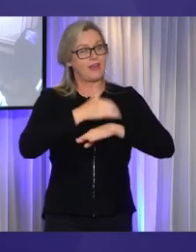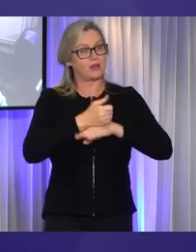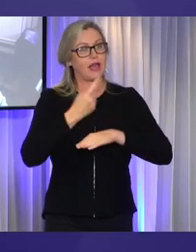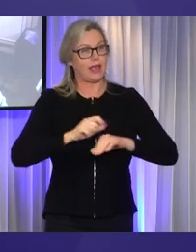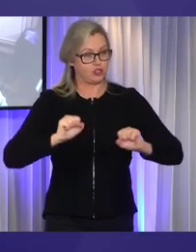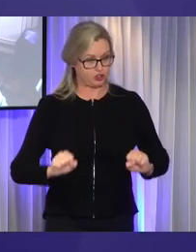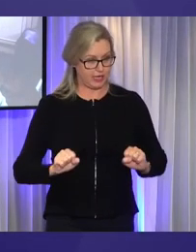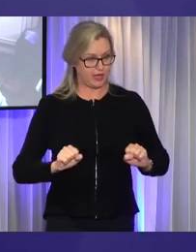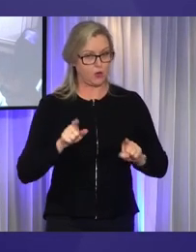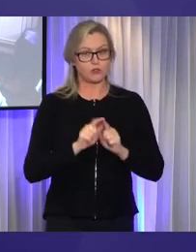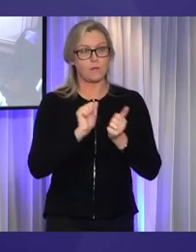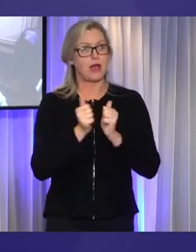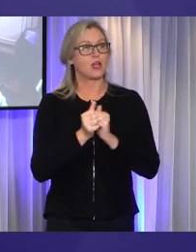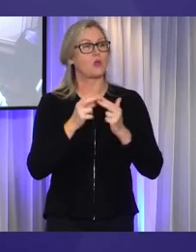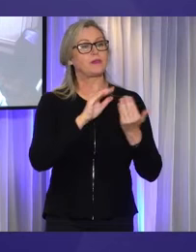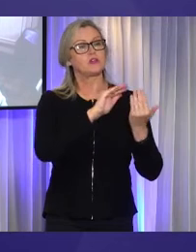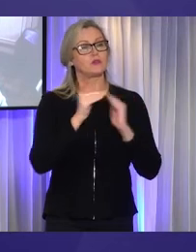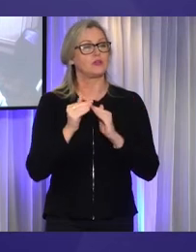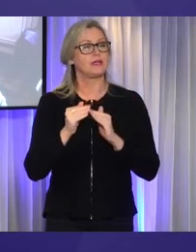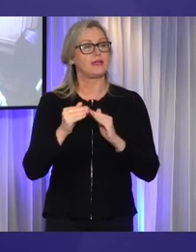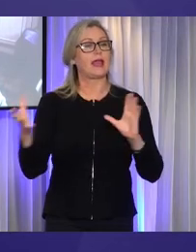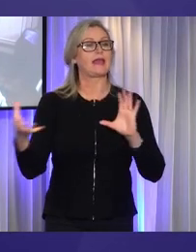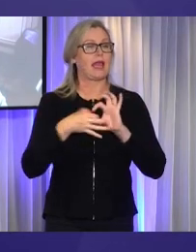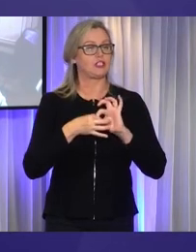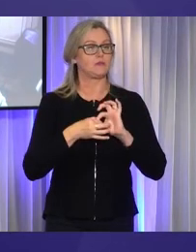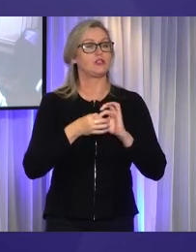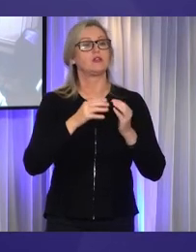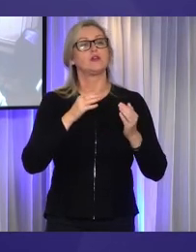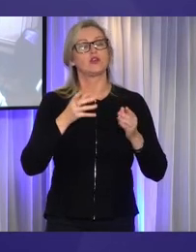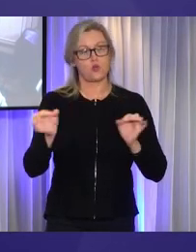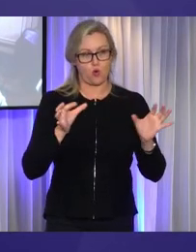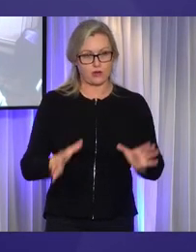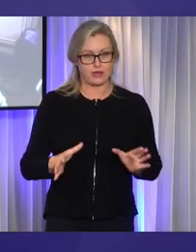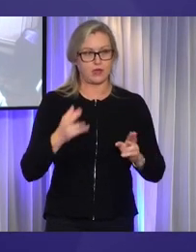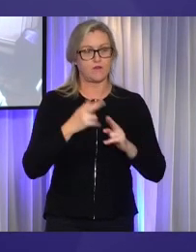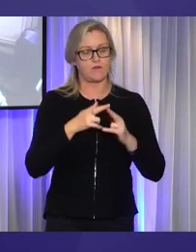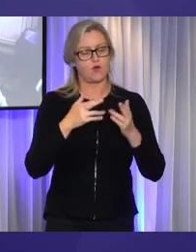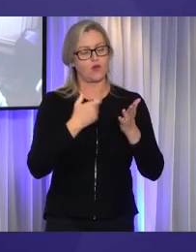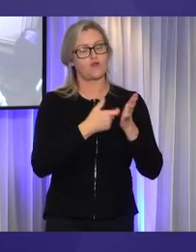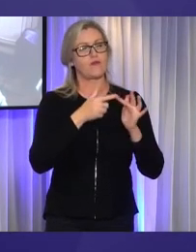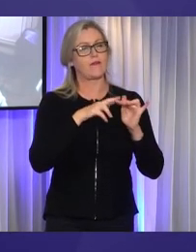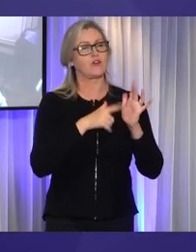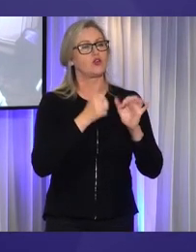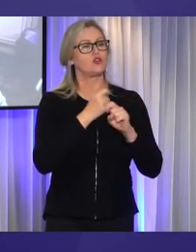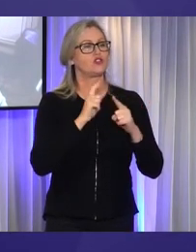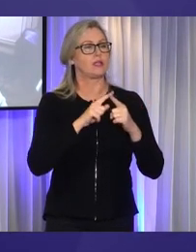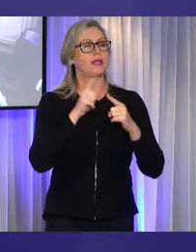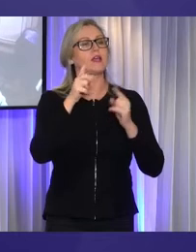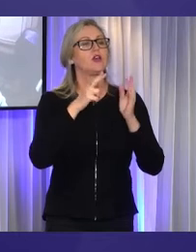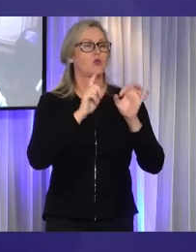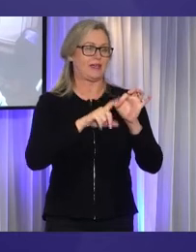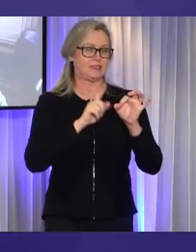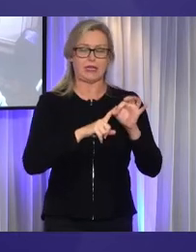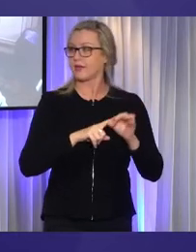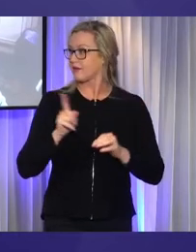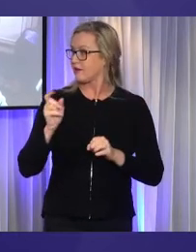also the Partnerships and Community Engagement Coordinator with Refugee Health Network Queensland. Grace, I'm aware you're